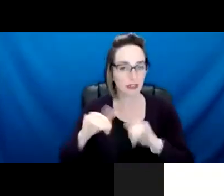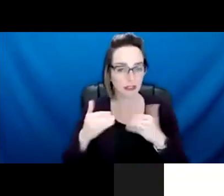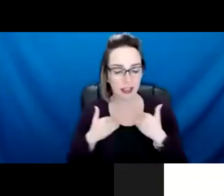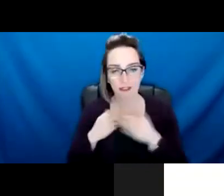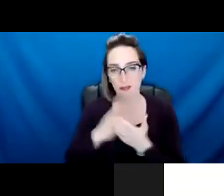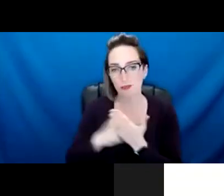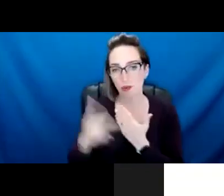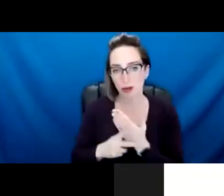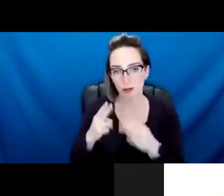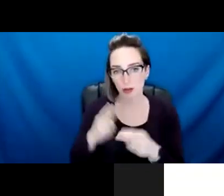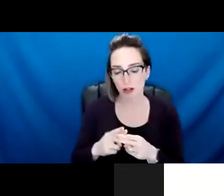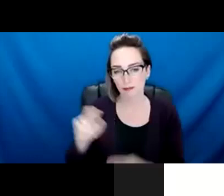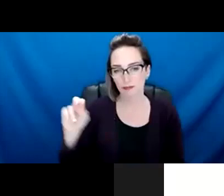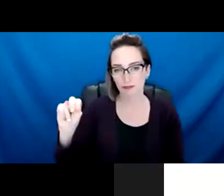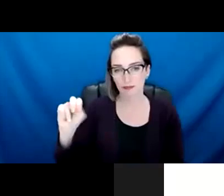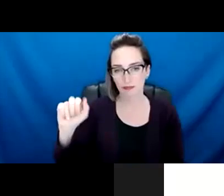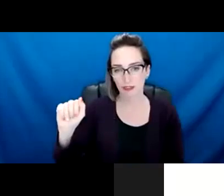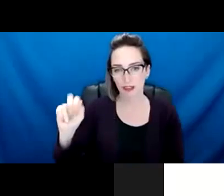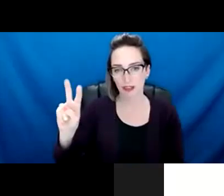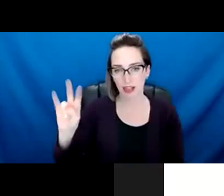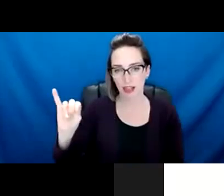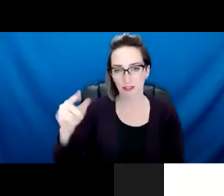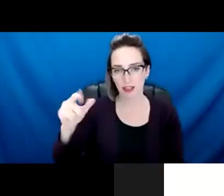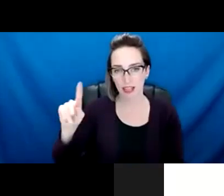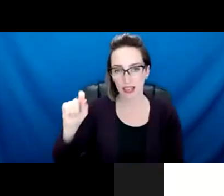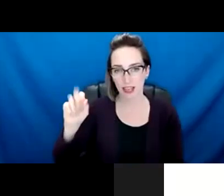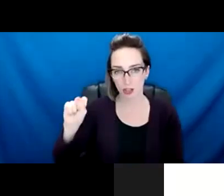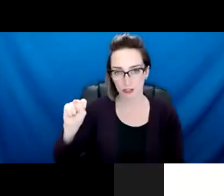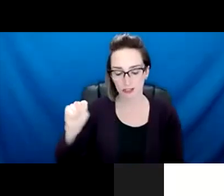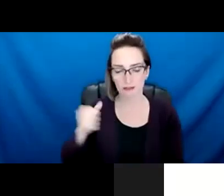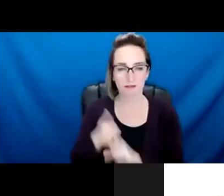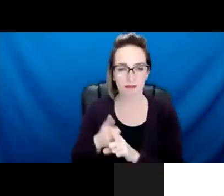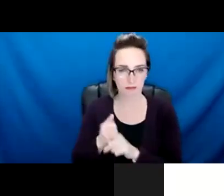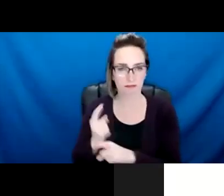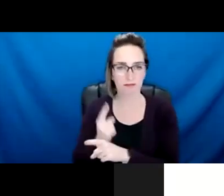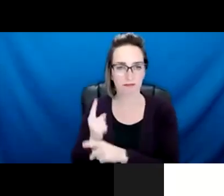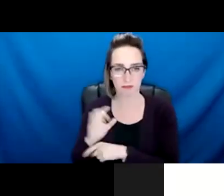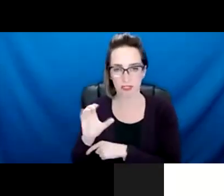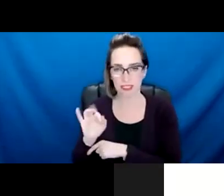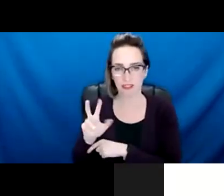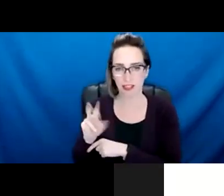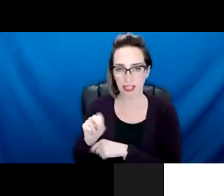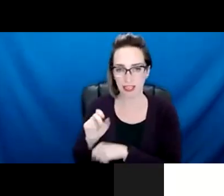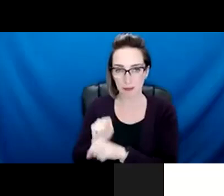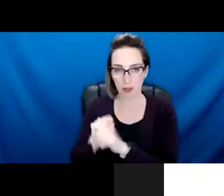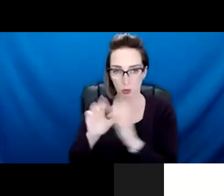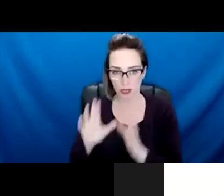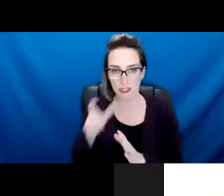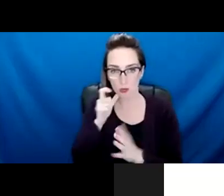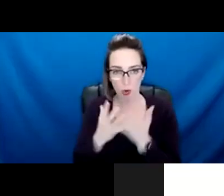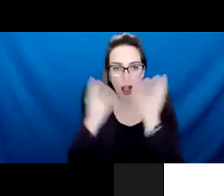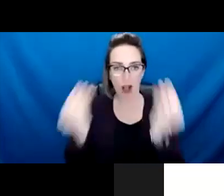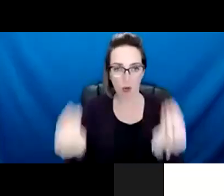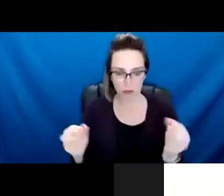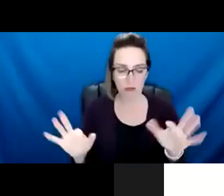are civilian employees that work with the police department that go out and, um, um, uh, work with different,